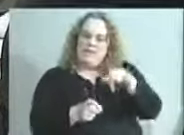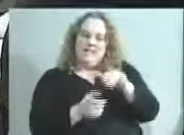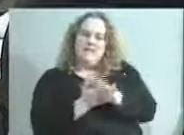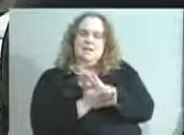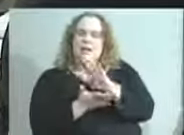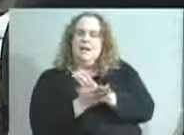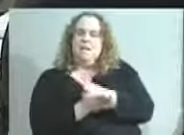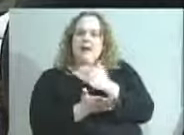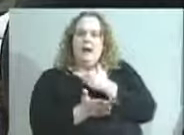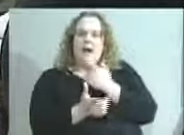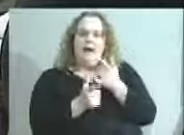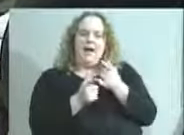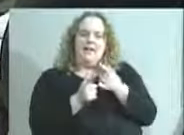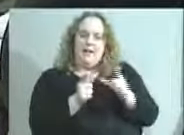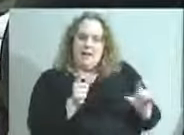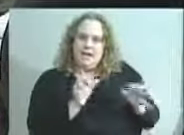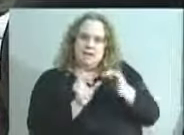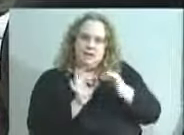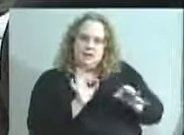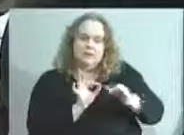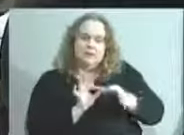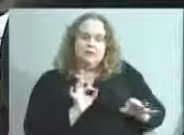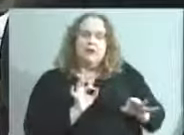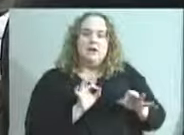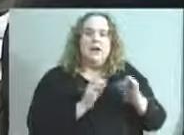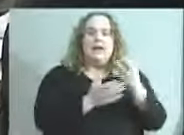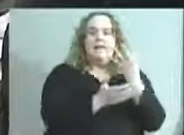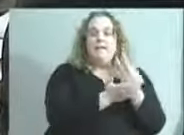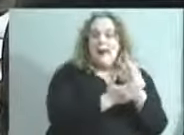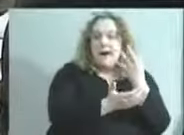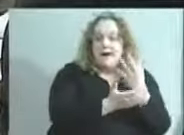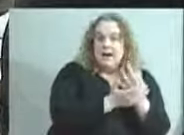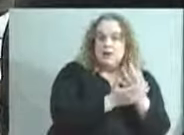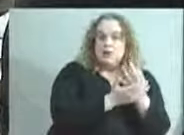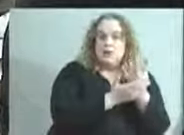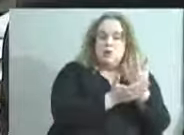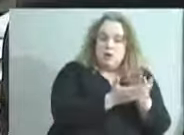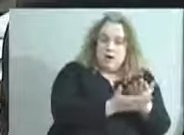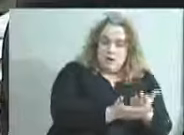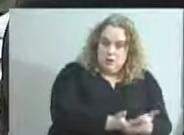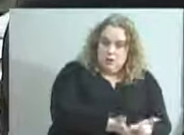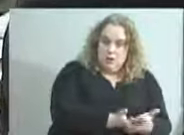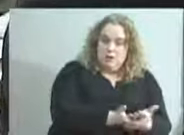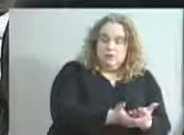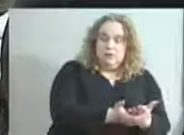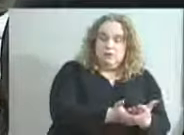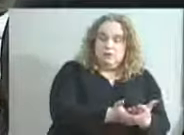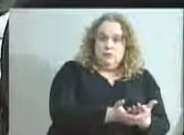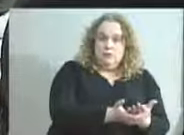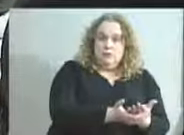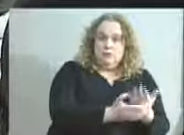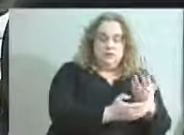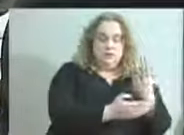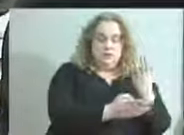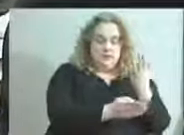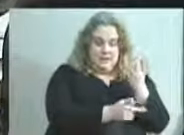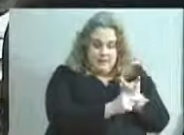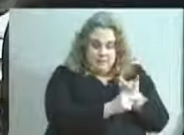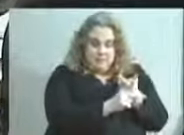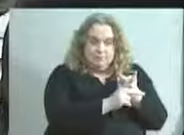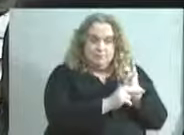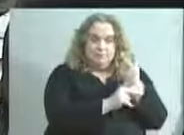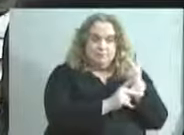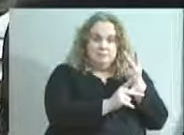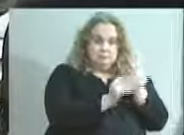that the financial records of the foundation, the to the extent they're prepared and maintained by